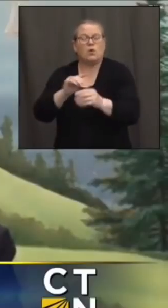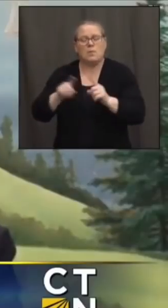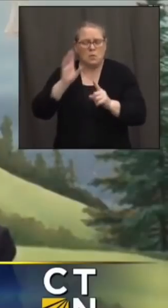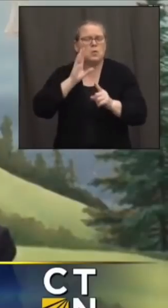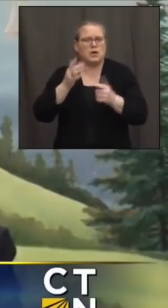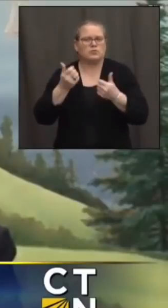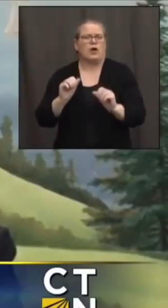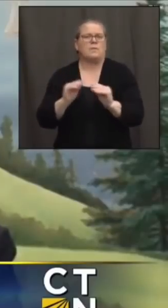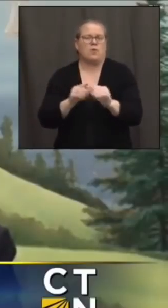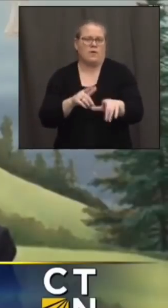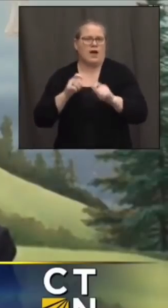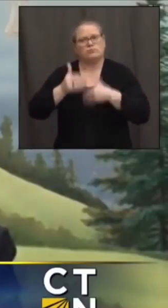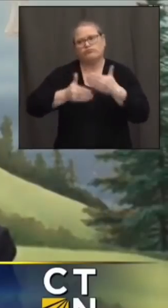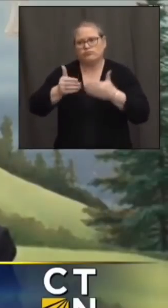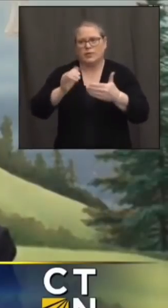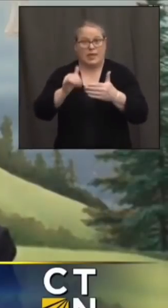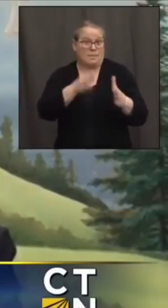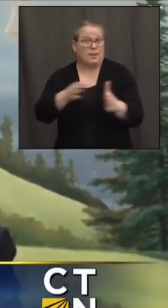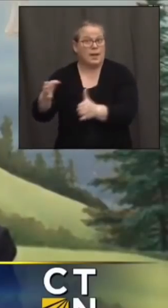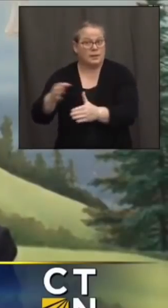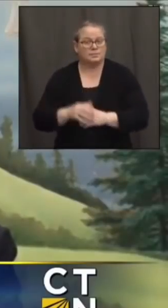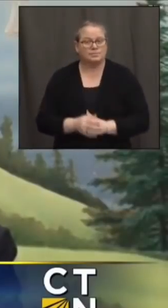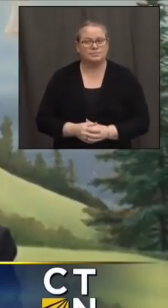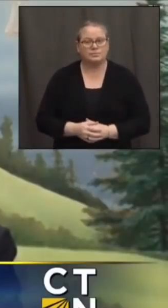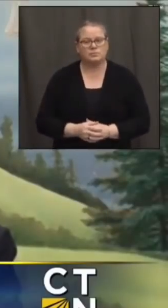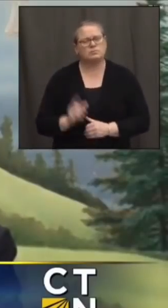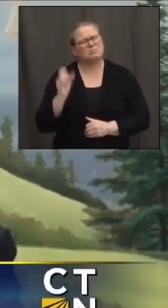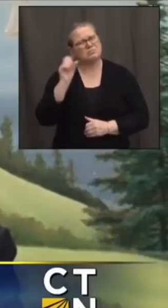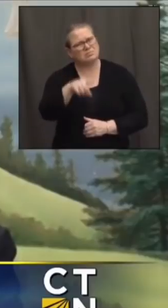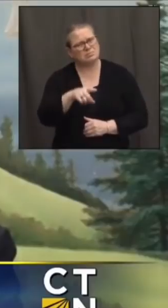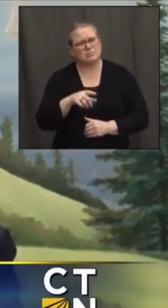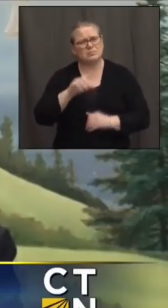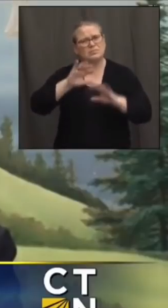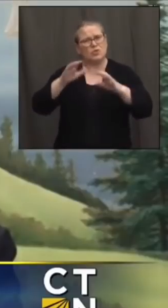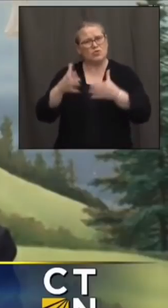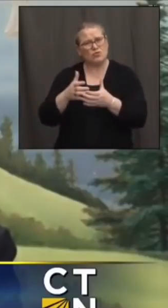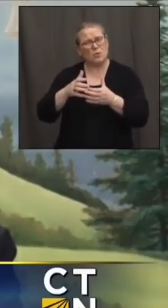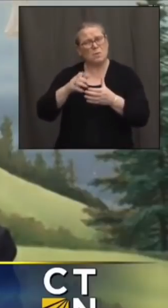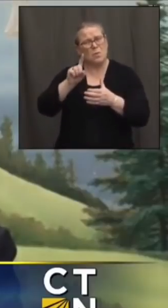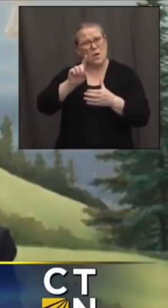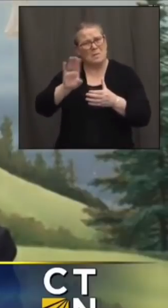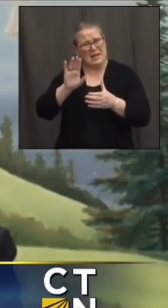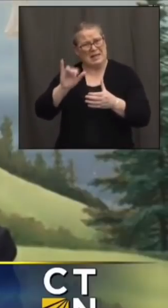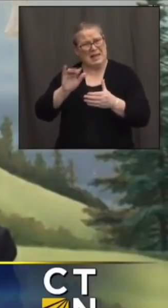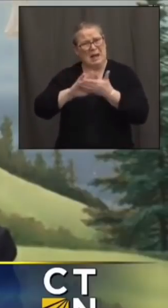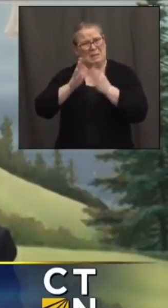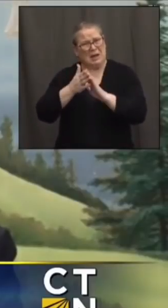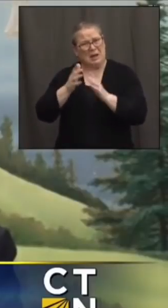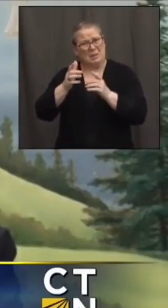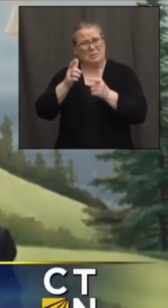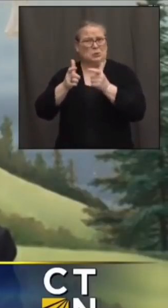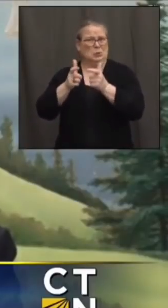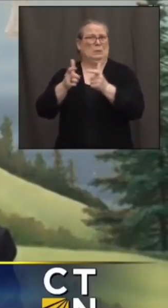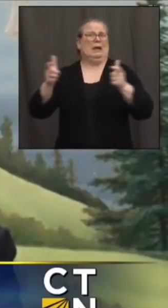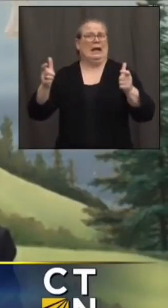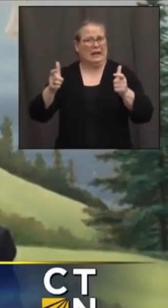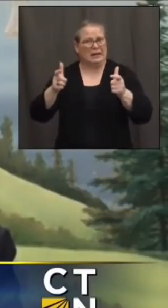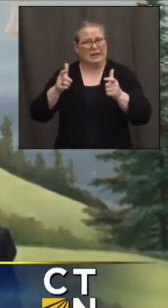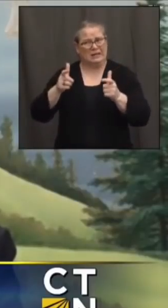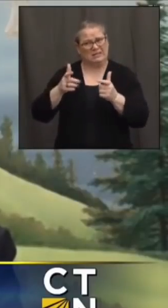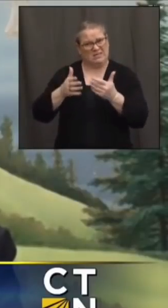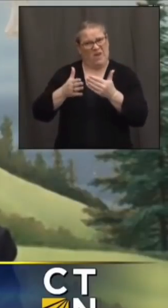mentioned and it is face 1b just becoming a little bit too big a little too weekly given that it's almost half the state's population